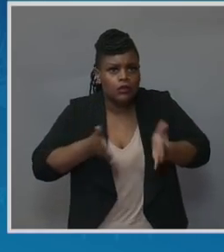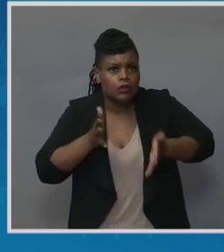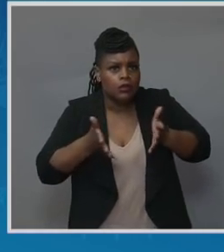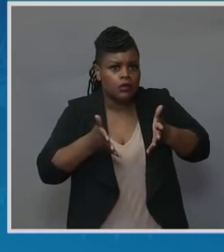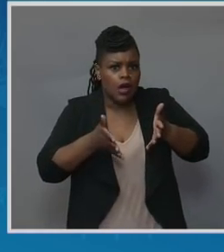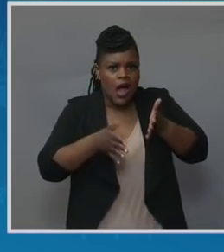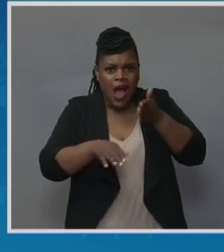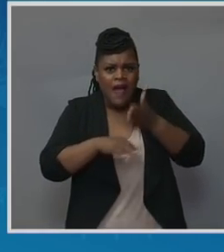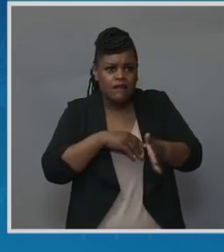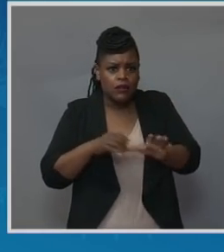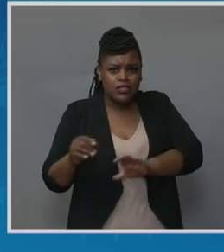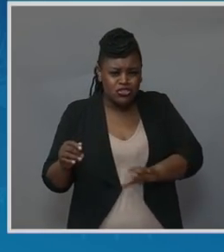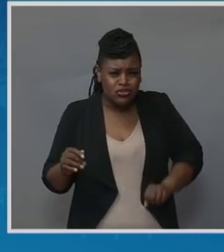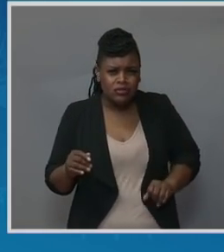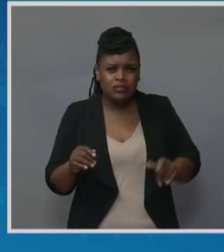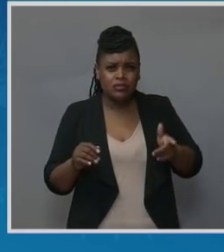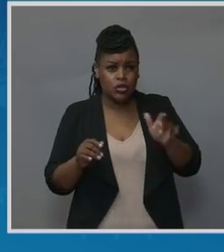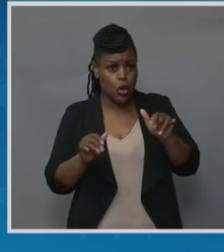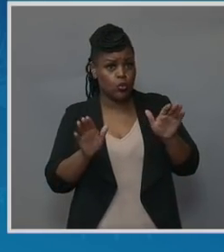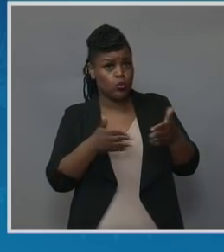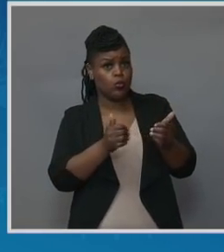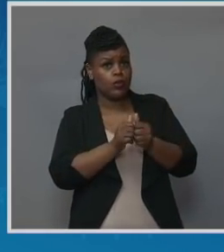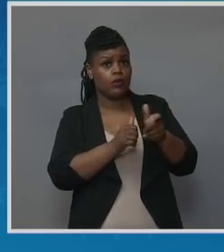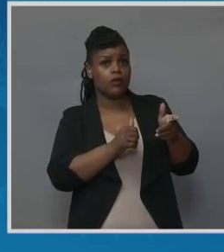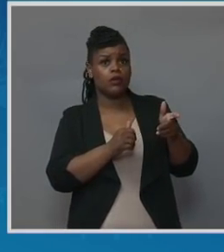in the room with her. I heard her saying,